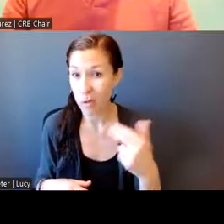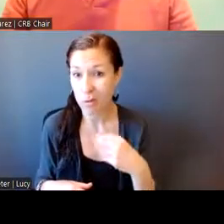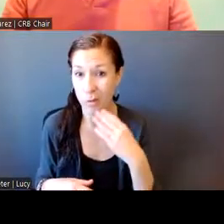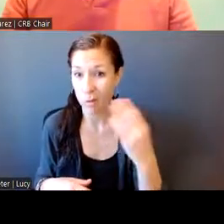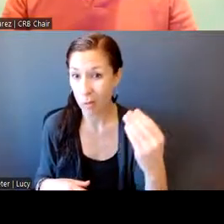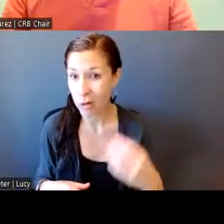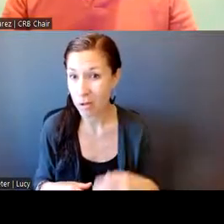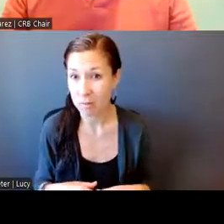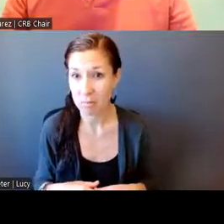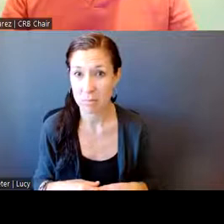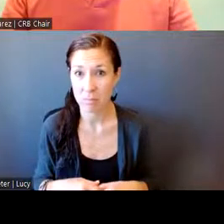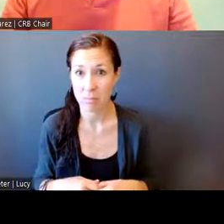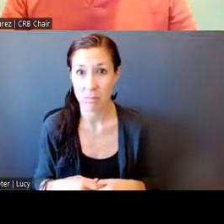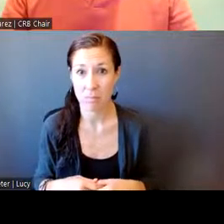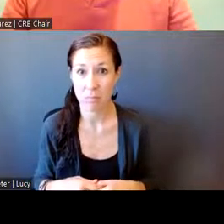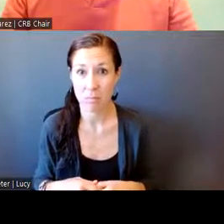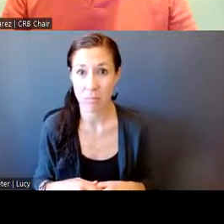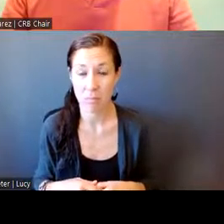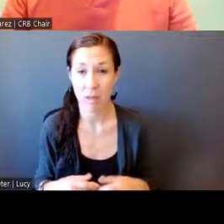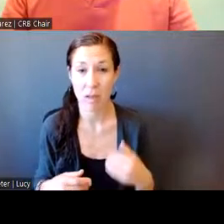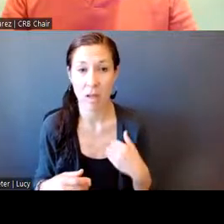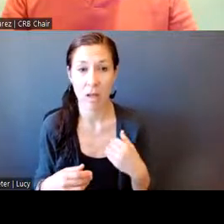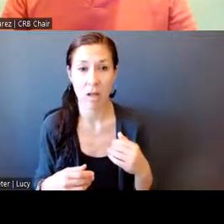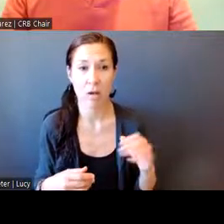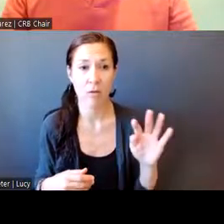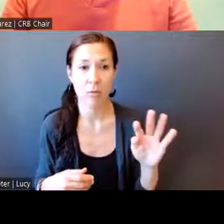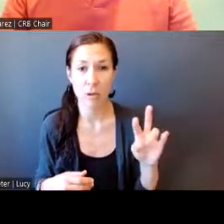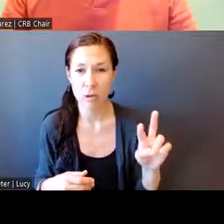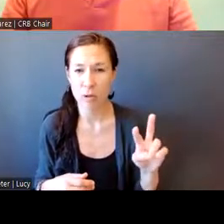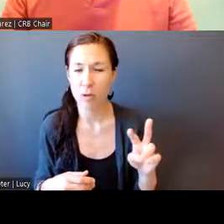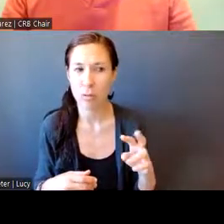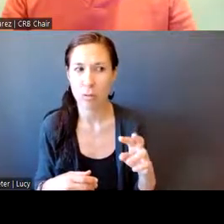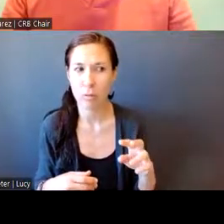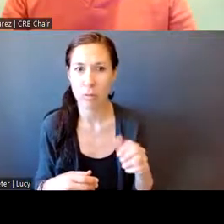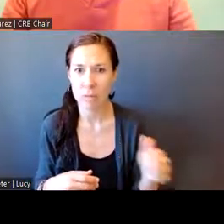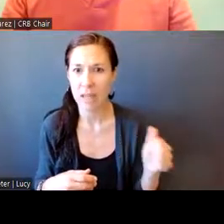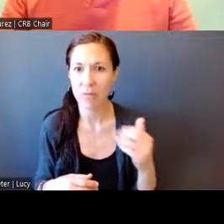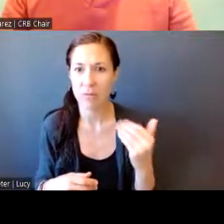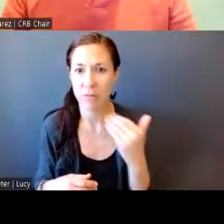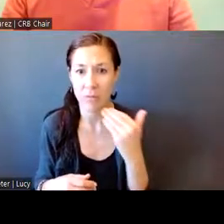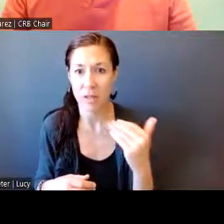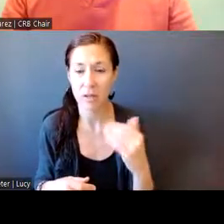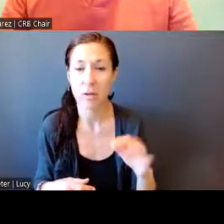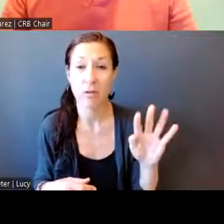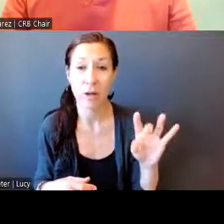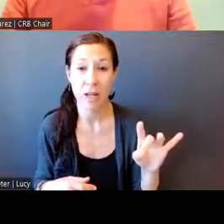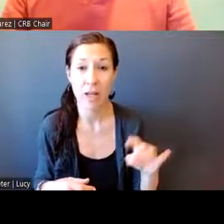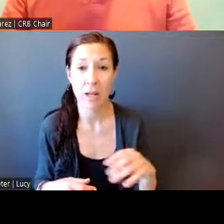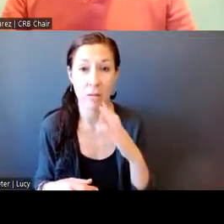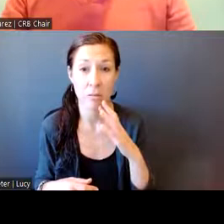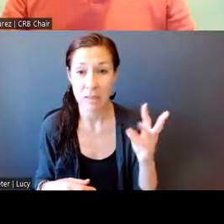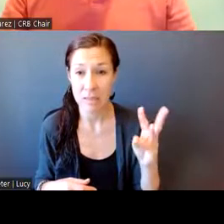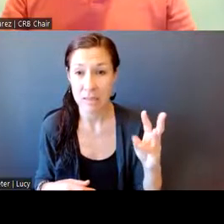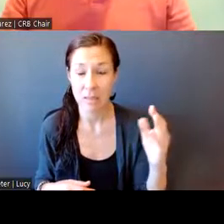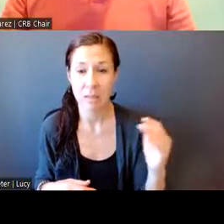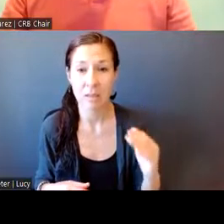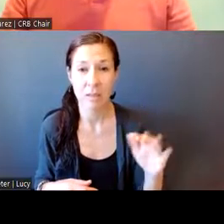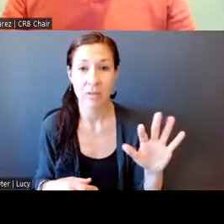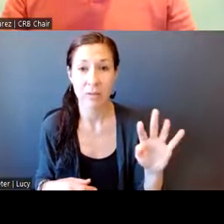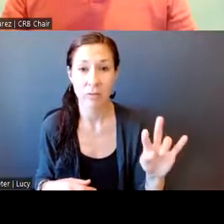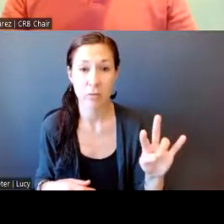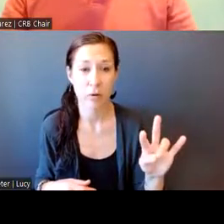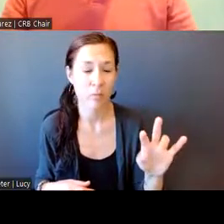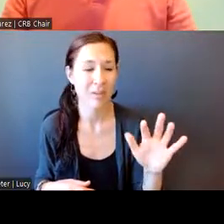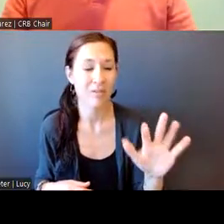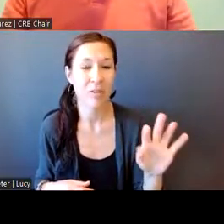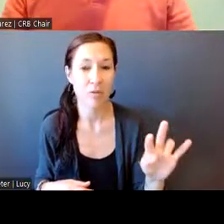were 14-year-olds, 42 were 15-year-olds, 48 were 16-year-olds, 54 were 17-year